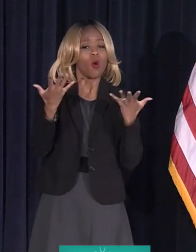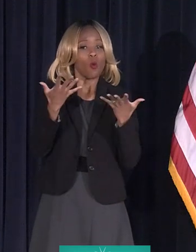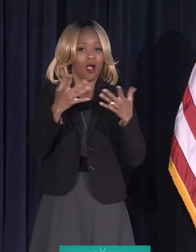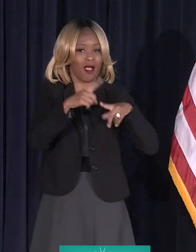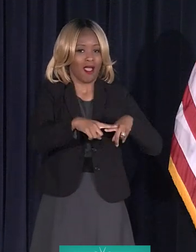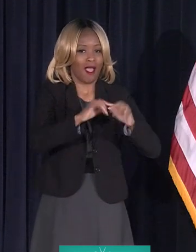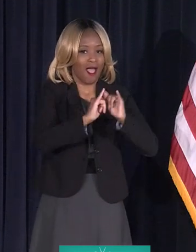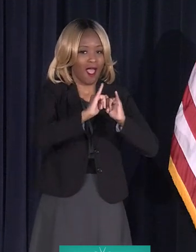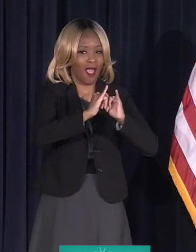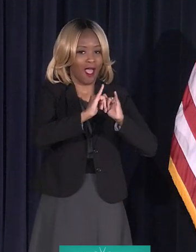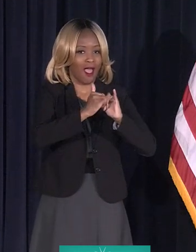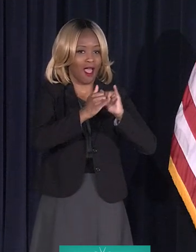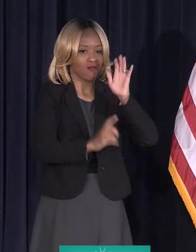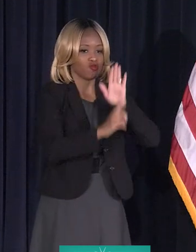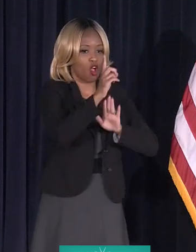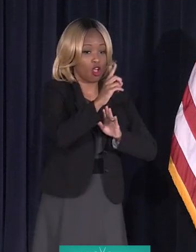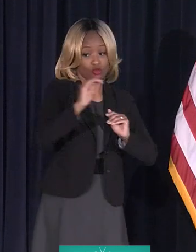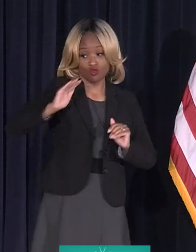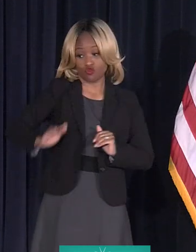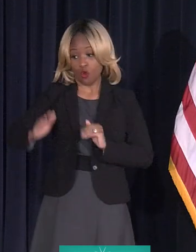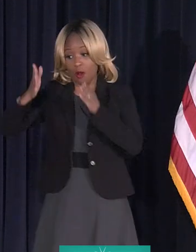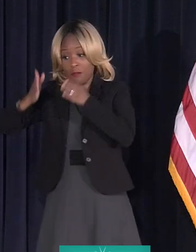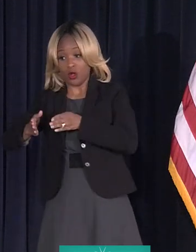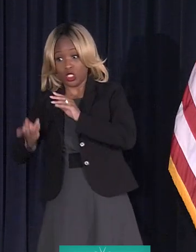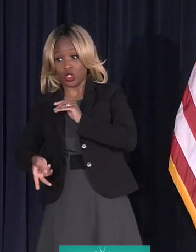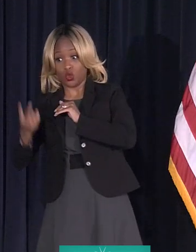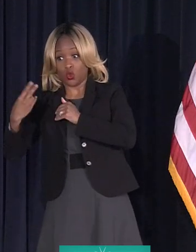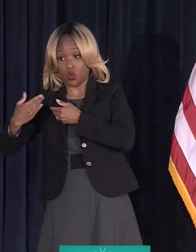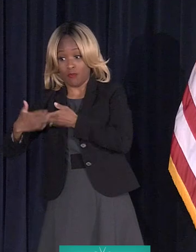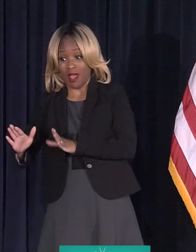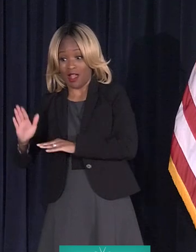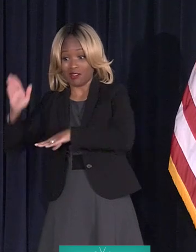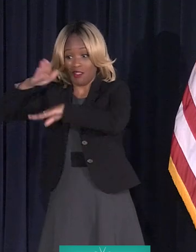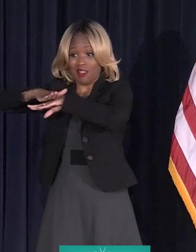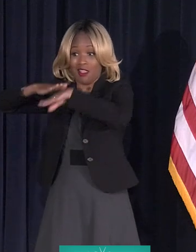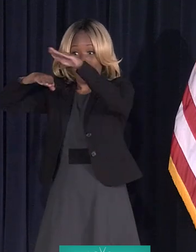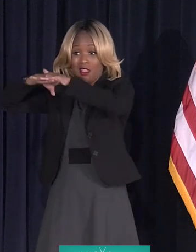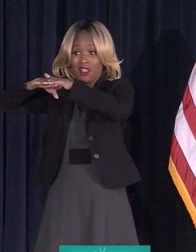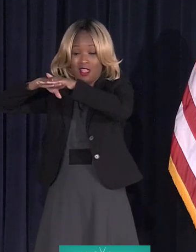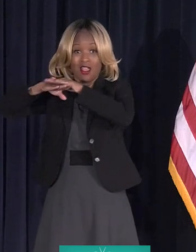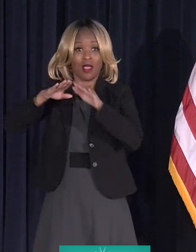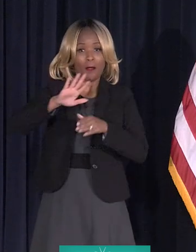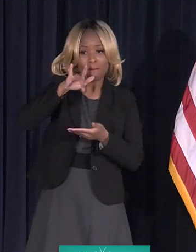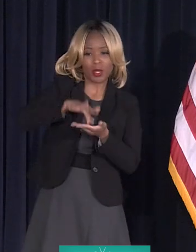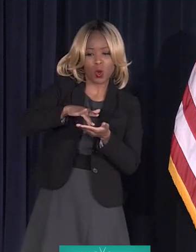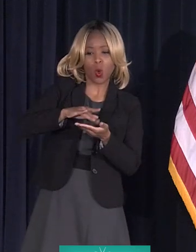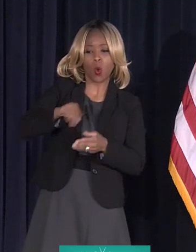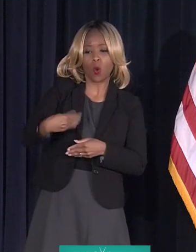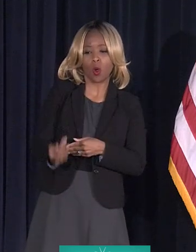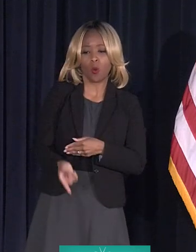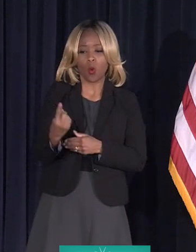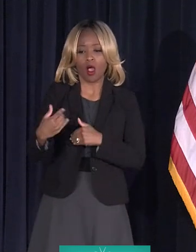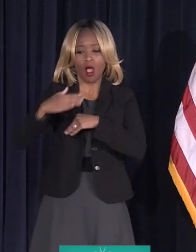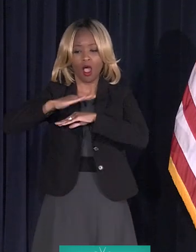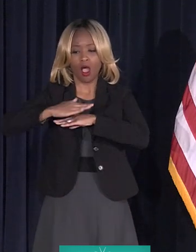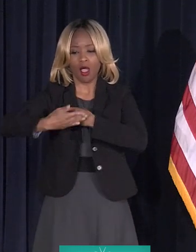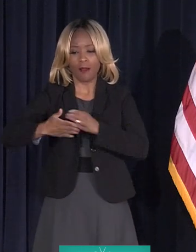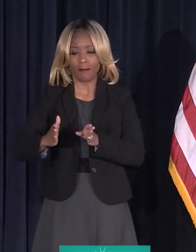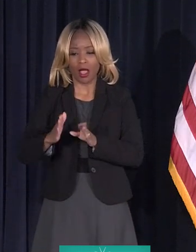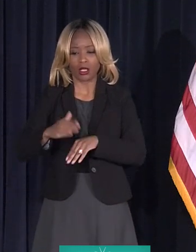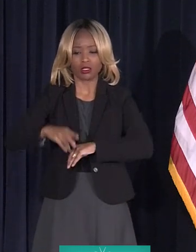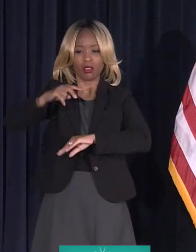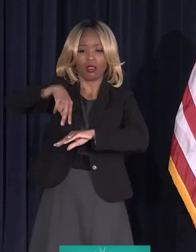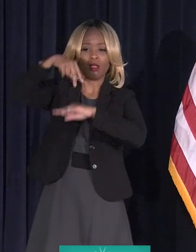So the short person gets two boxes, the middle person gets one box, and the tallest person doesn't get a box at all. Equity here is